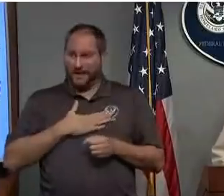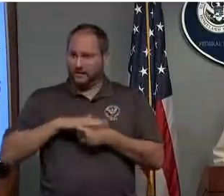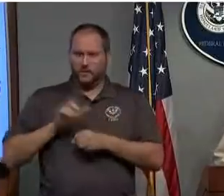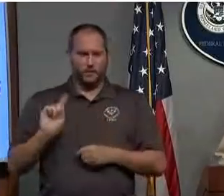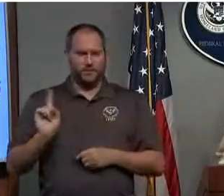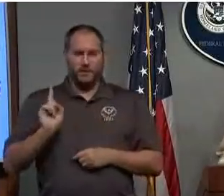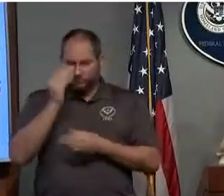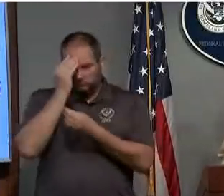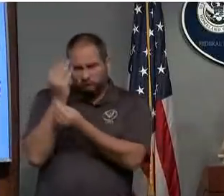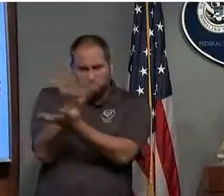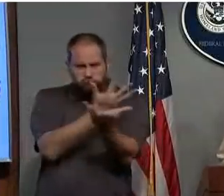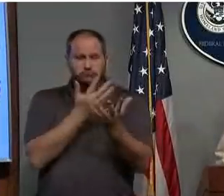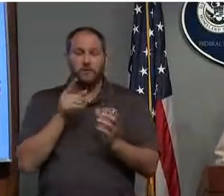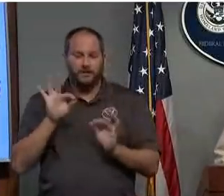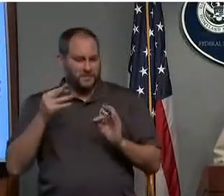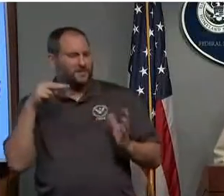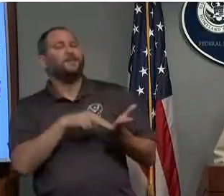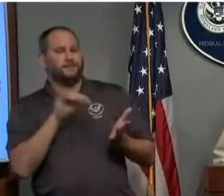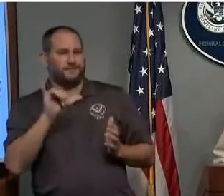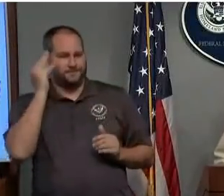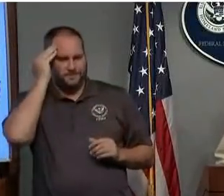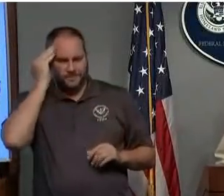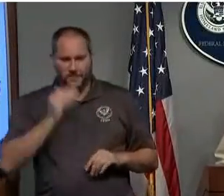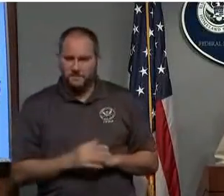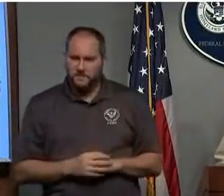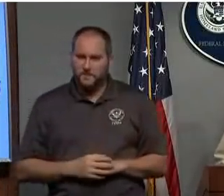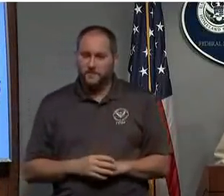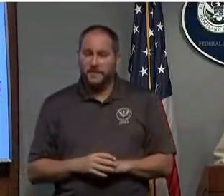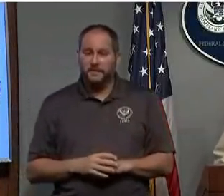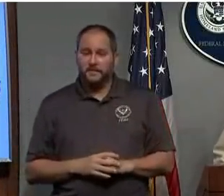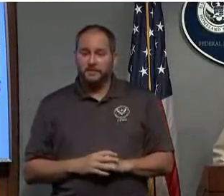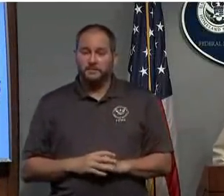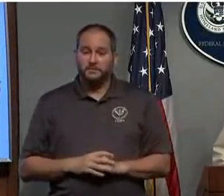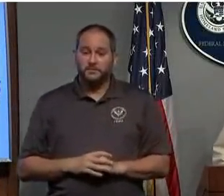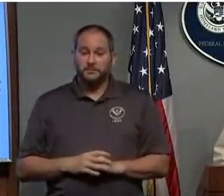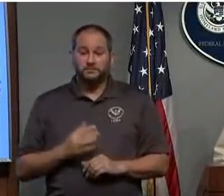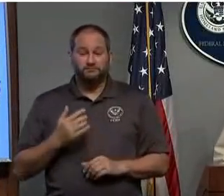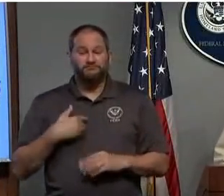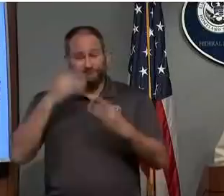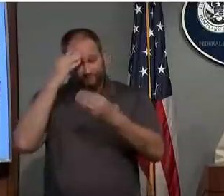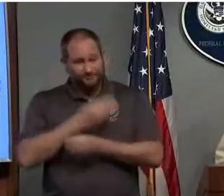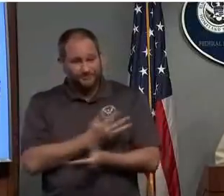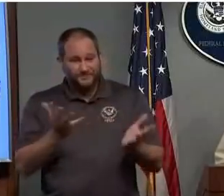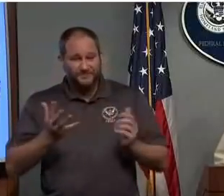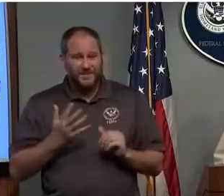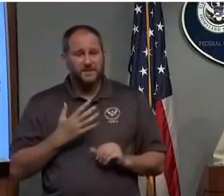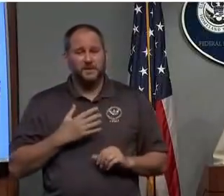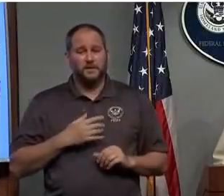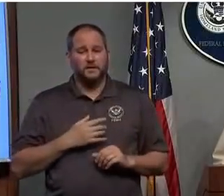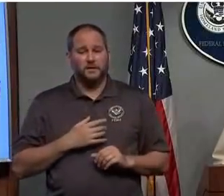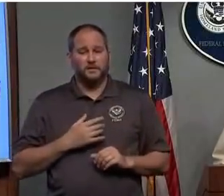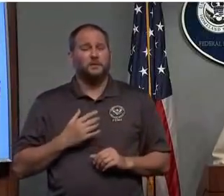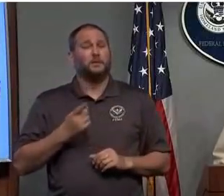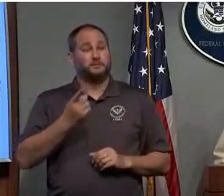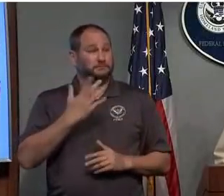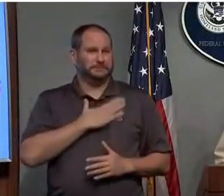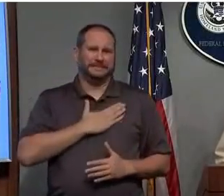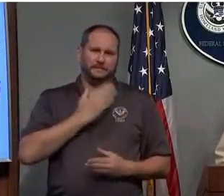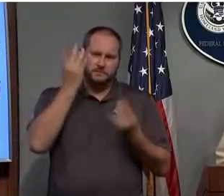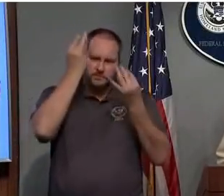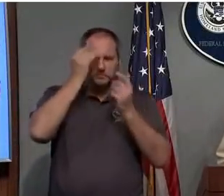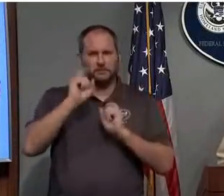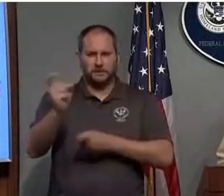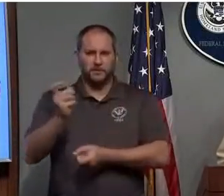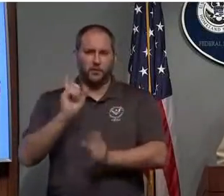and ask for your consideration in giving blood. We've had to cancel over 130